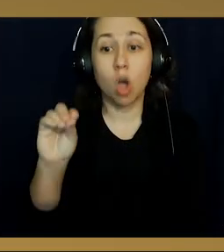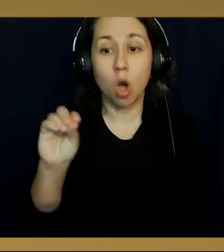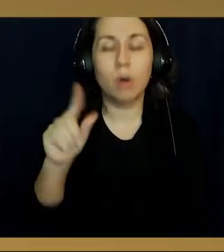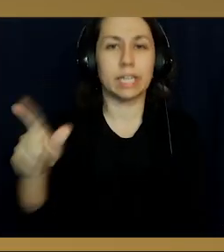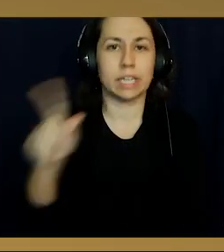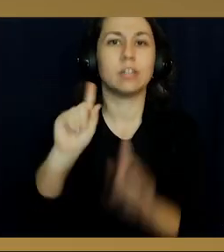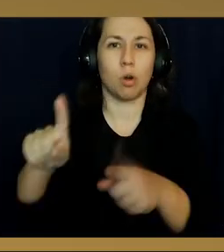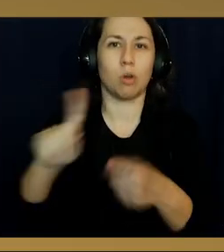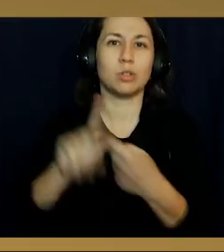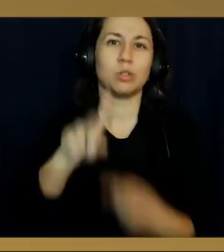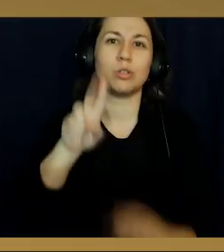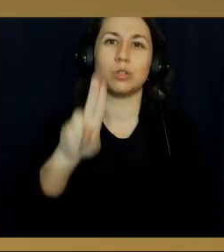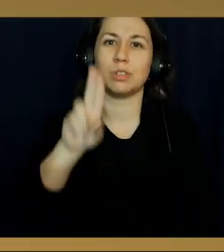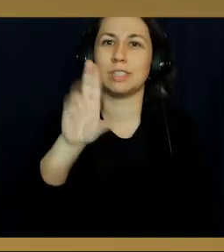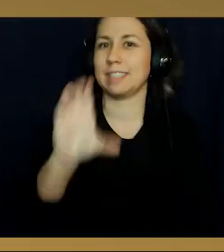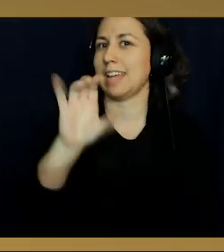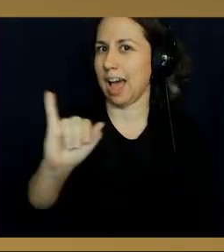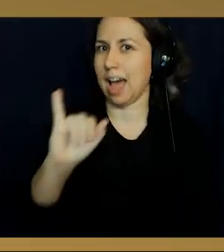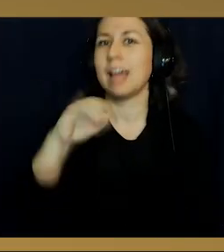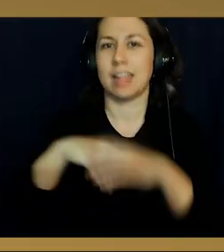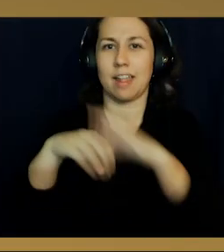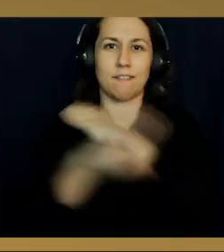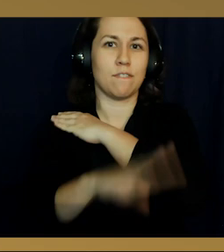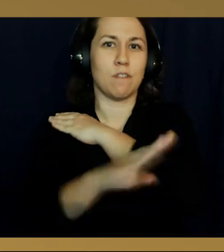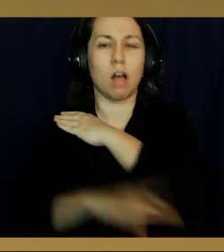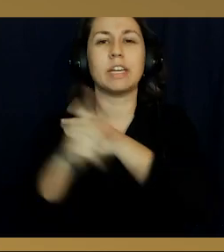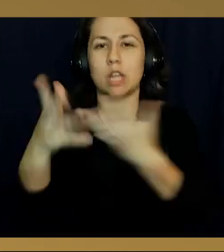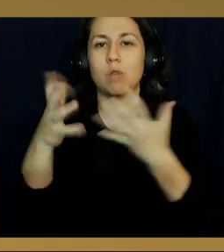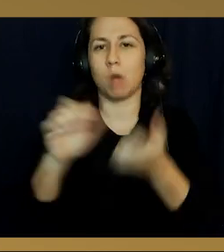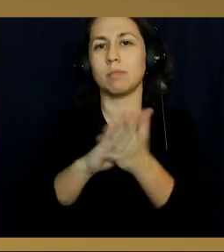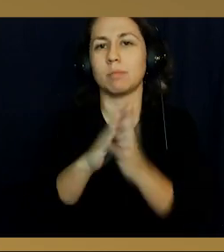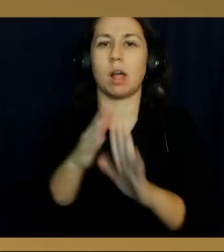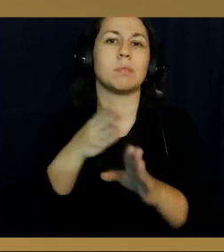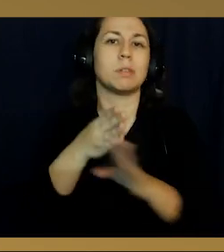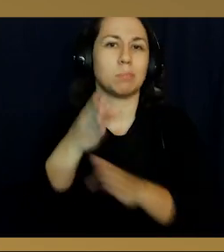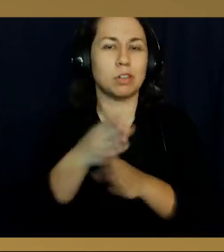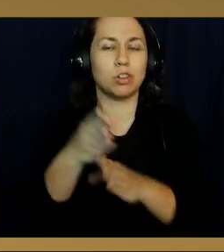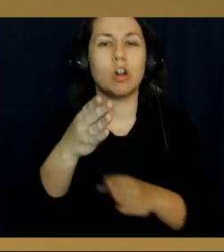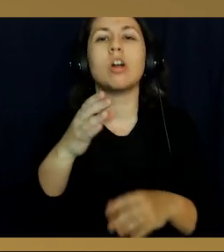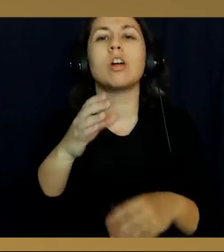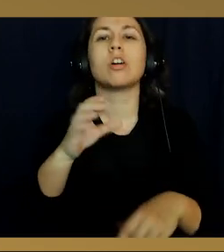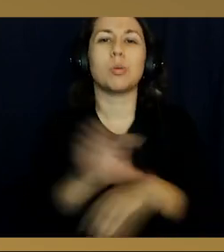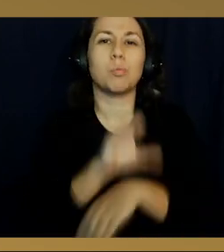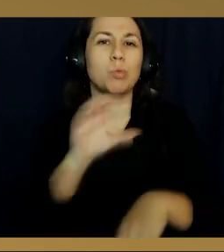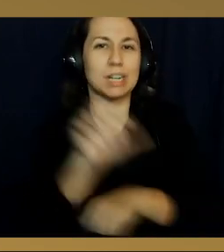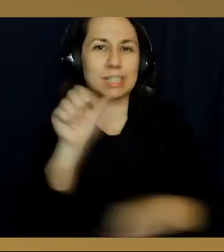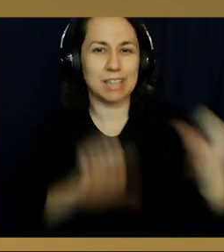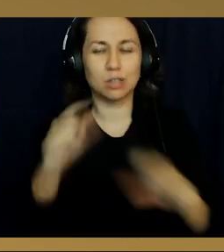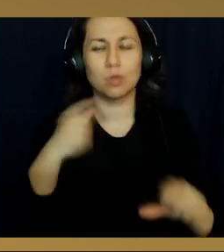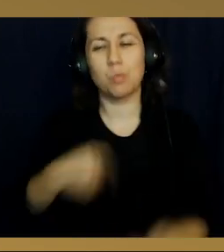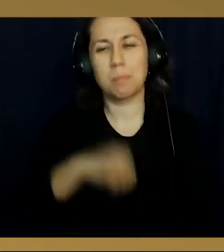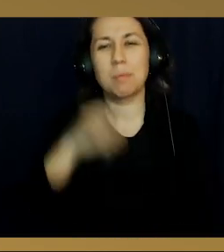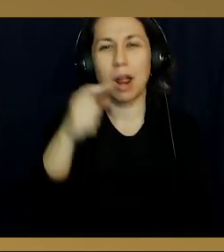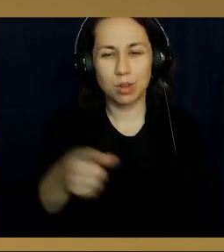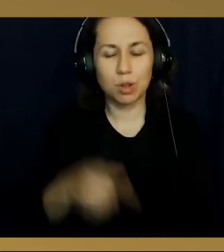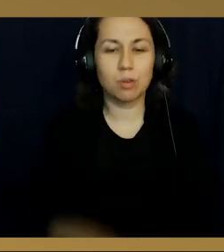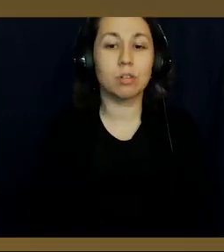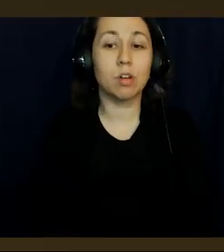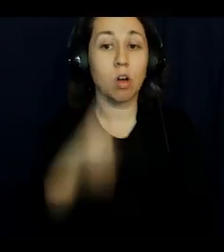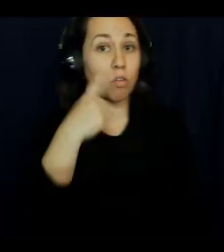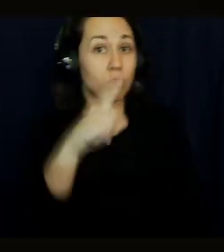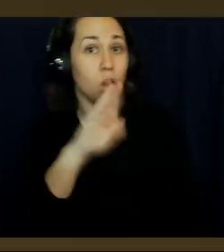Rolando Avila is attending UCI in the fall with the intended major of computer science. We're very proud of you, Rolando.